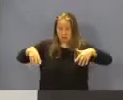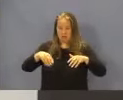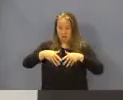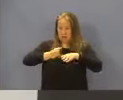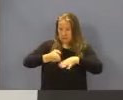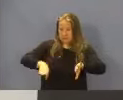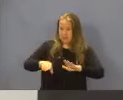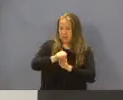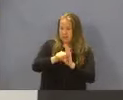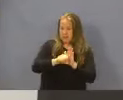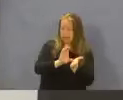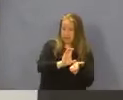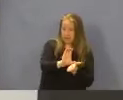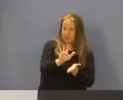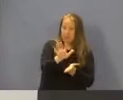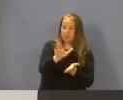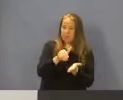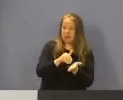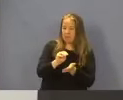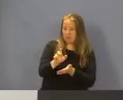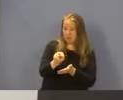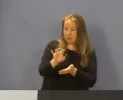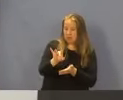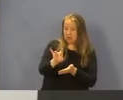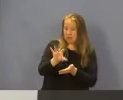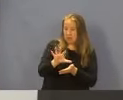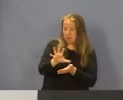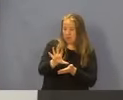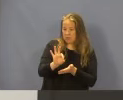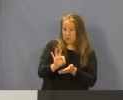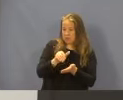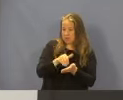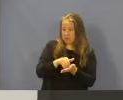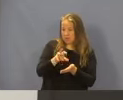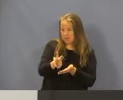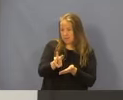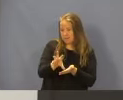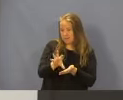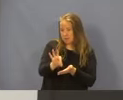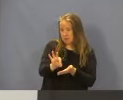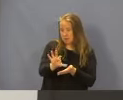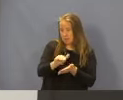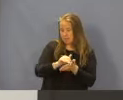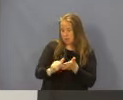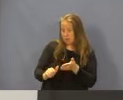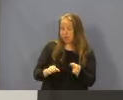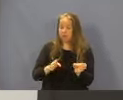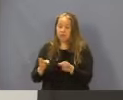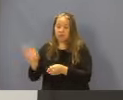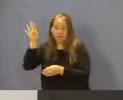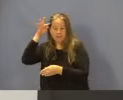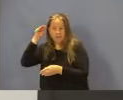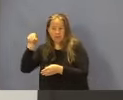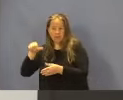funds represents $5,859,695. And the federal